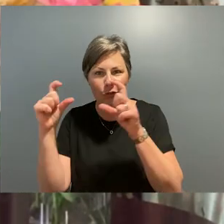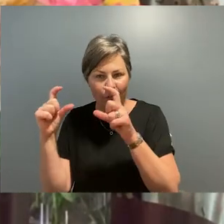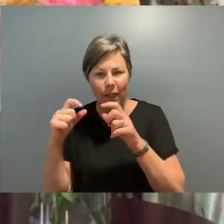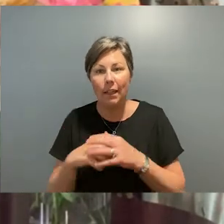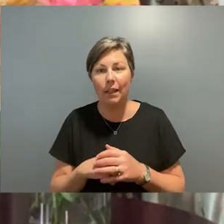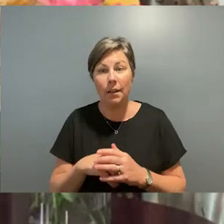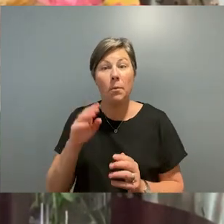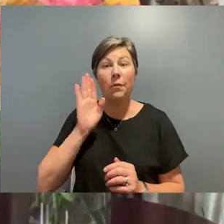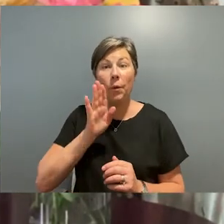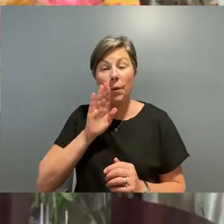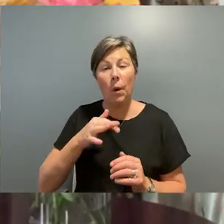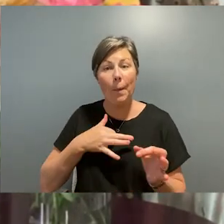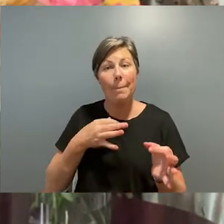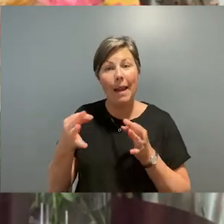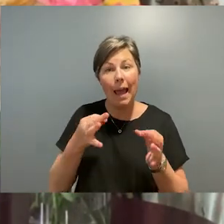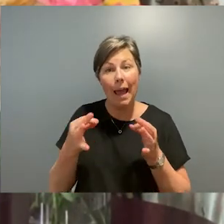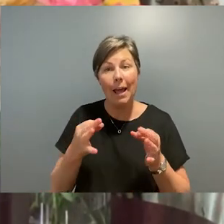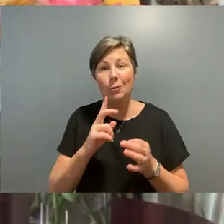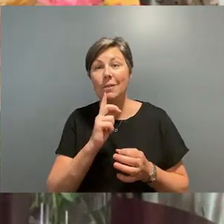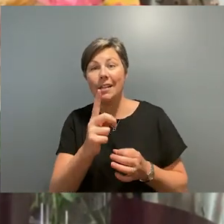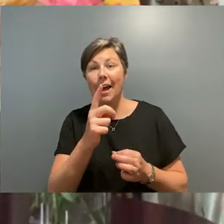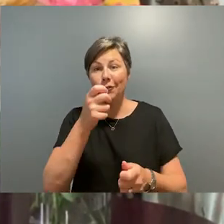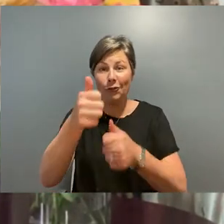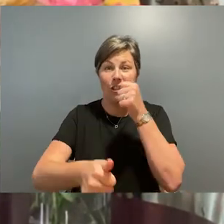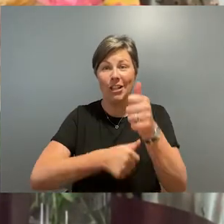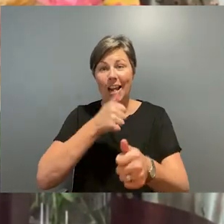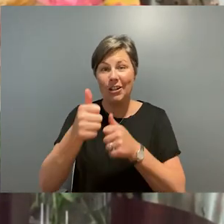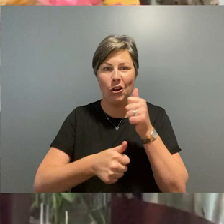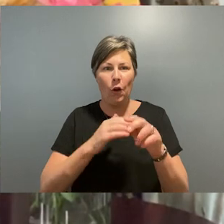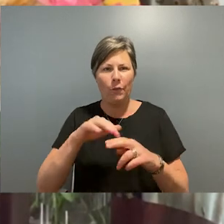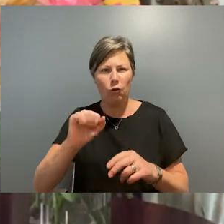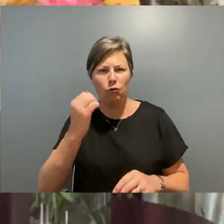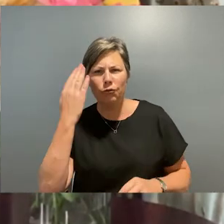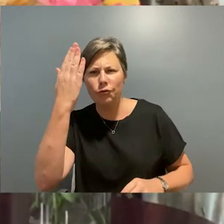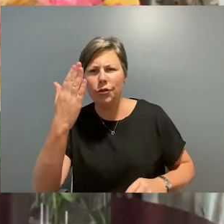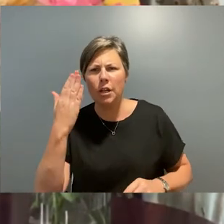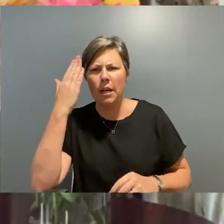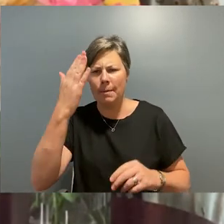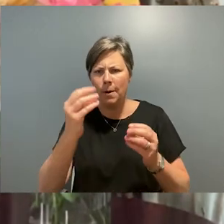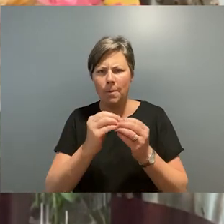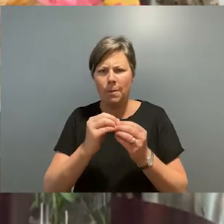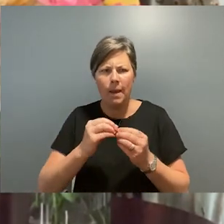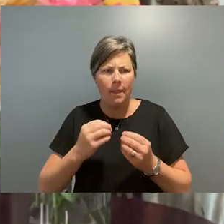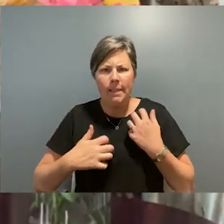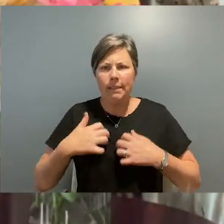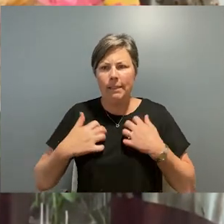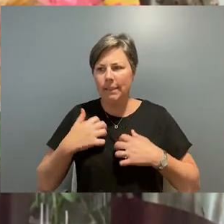I had previously planned to congratulate you all on your vision and your zeal in creating a